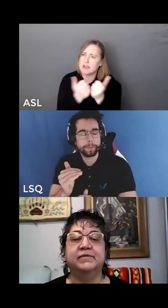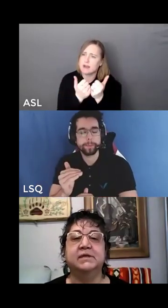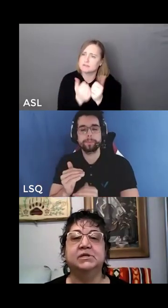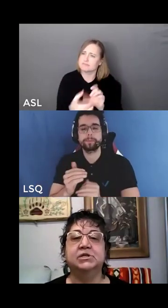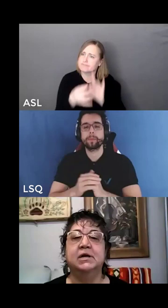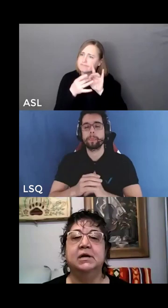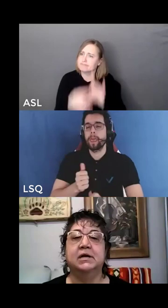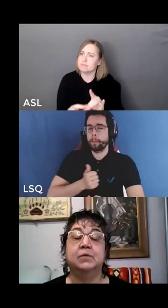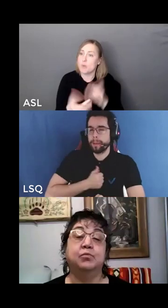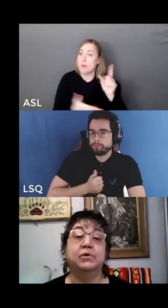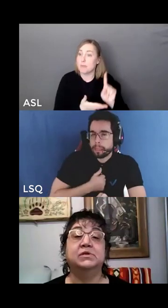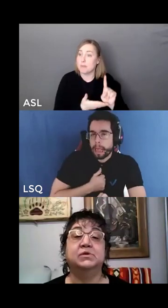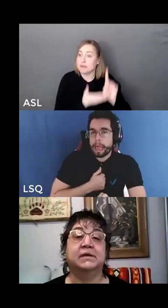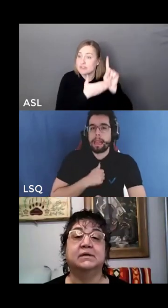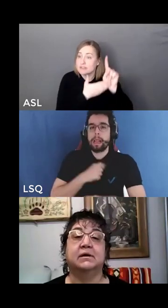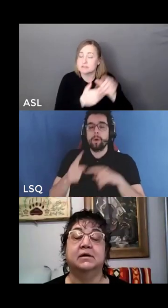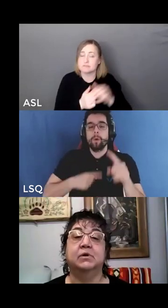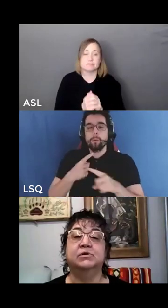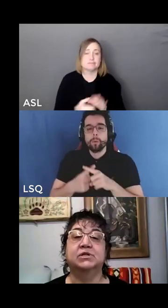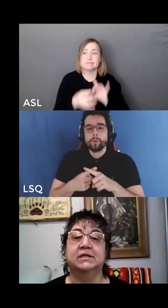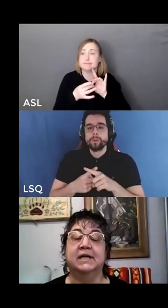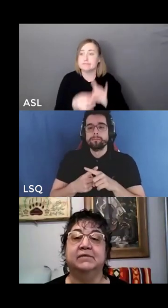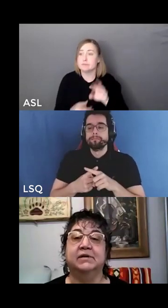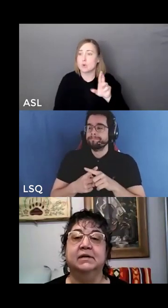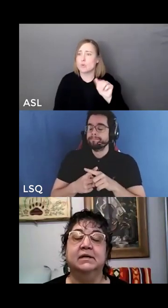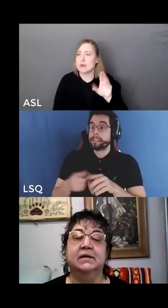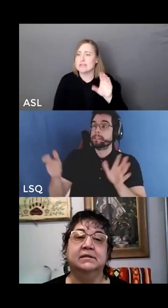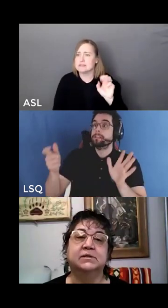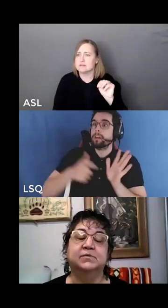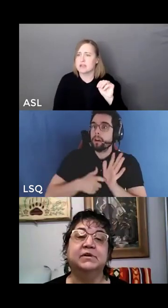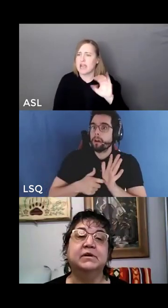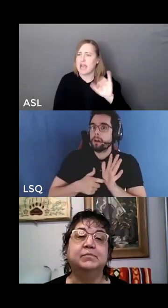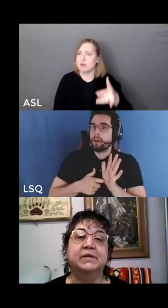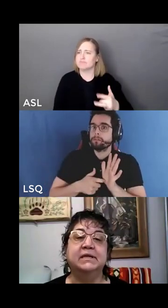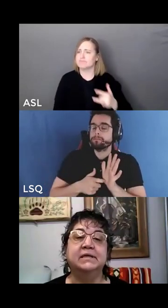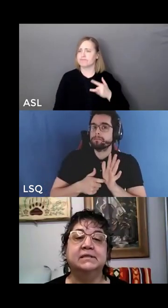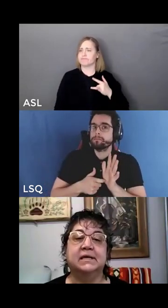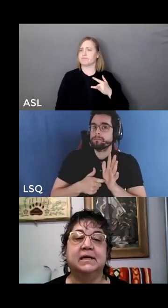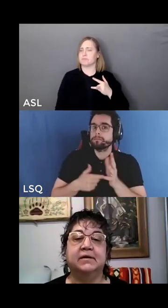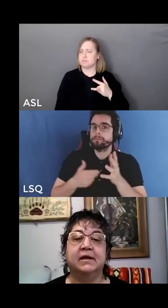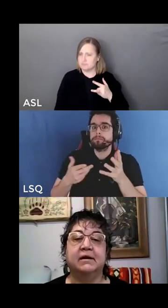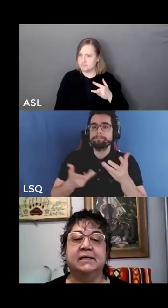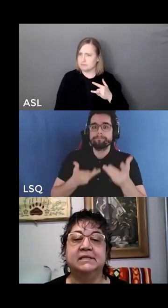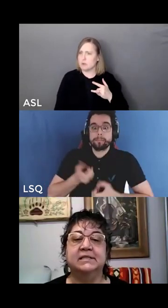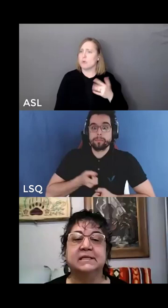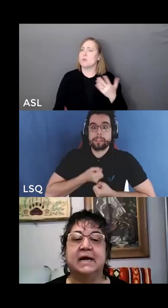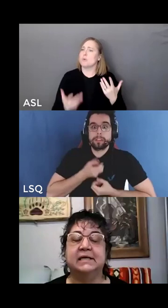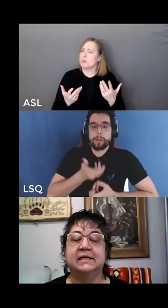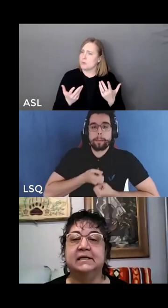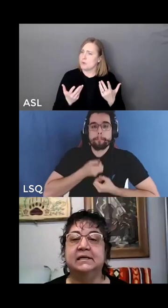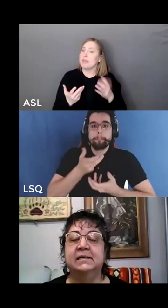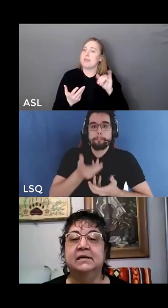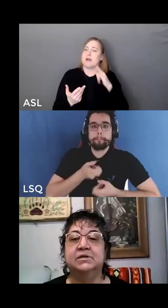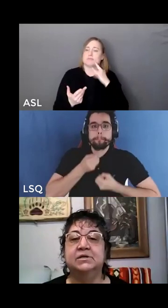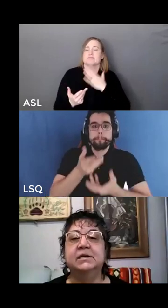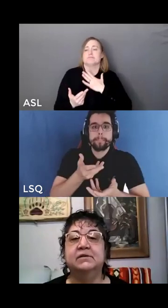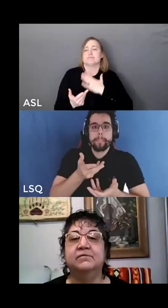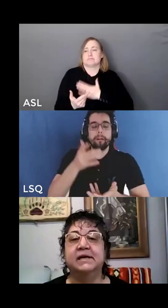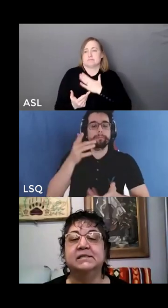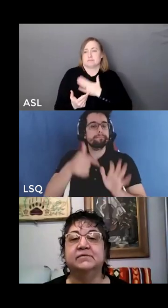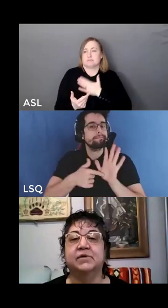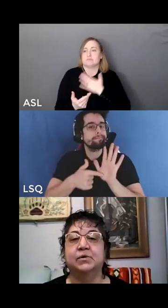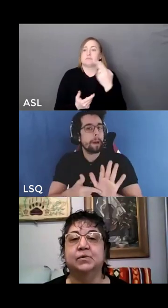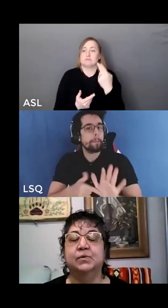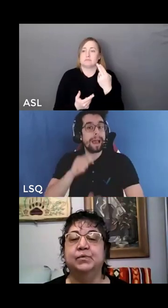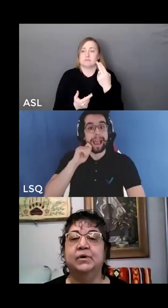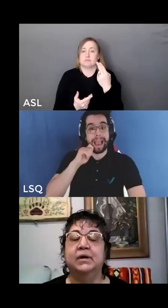and privilege can bring to us on an emotional level. And so I'm very pleased that Healthcare Excellence Canada took the